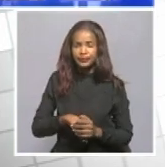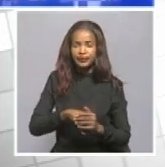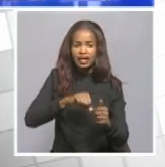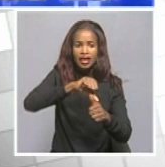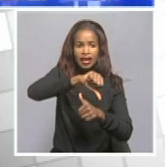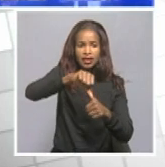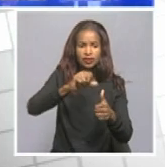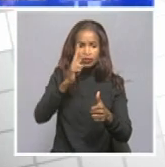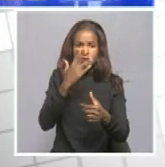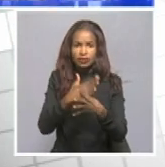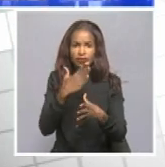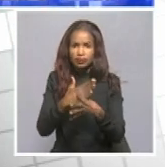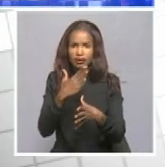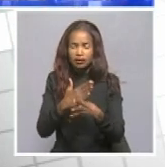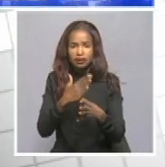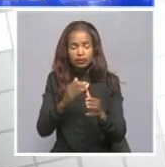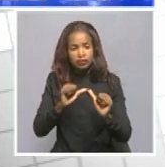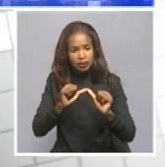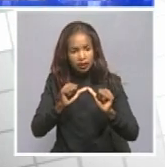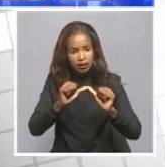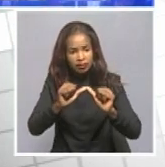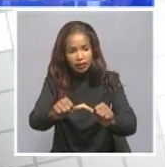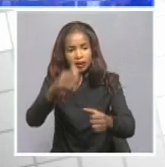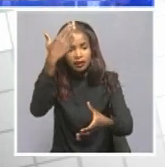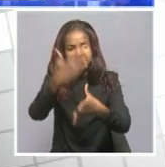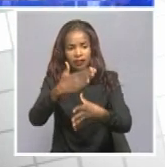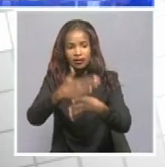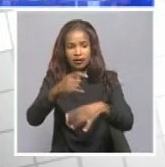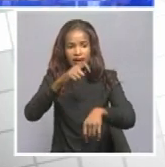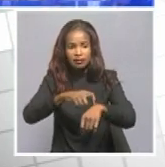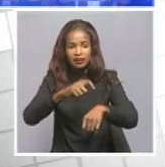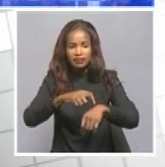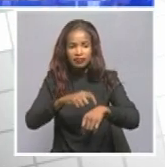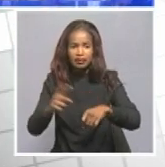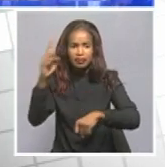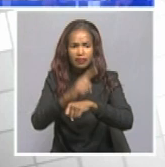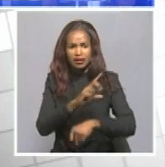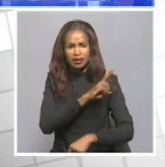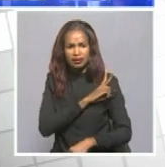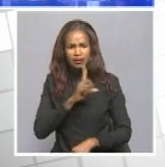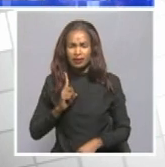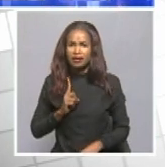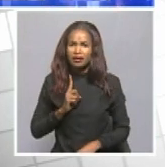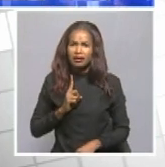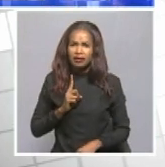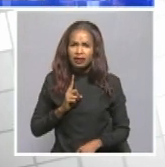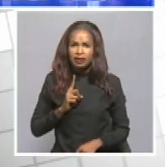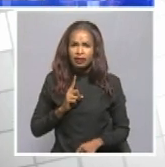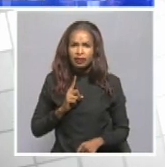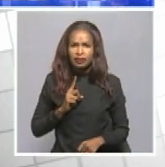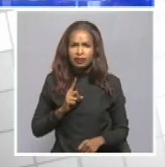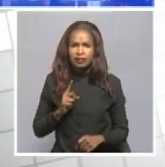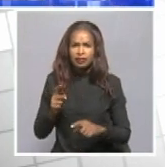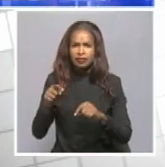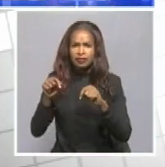under instruction to remain on duty throughout the lockdown. Can you please share with us what are some of the queries or needs which they are